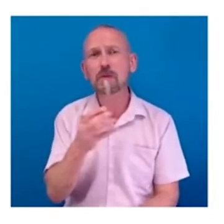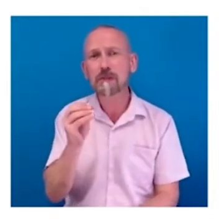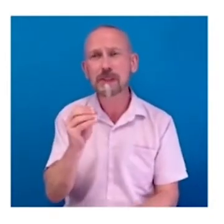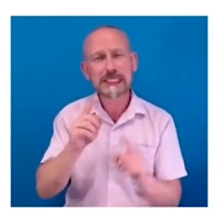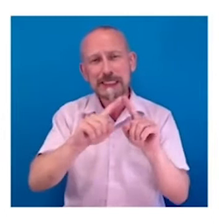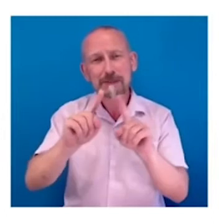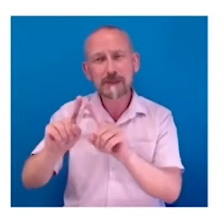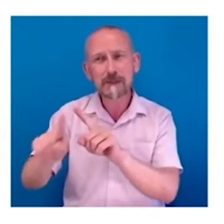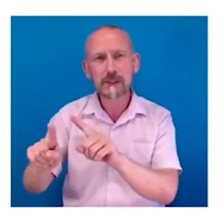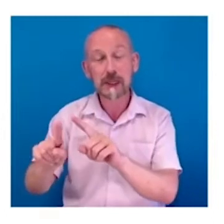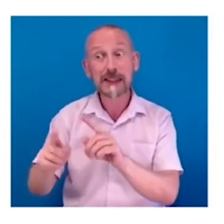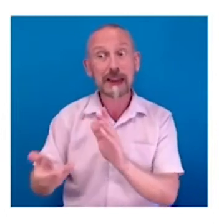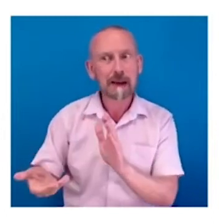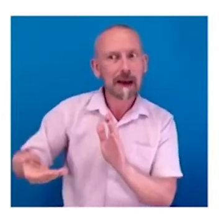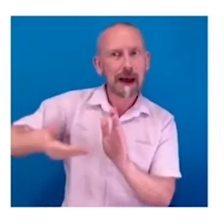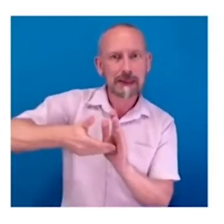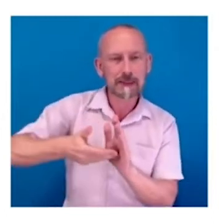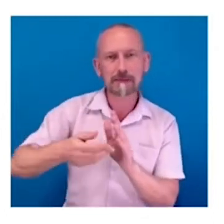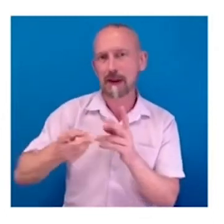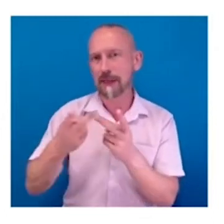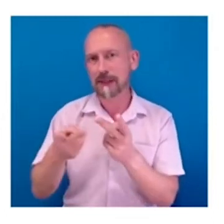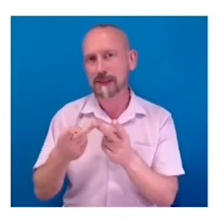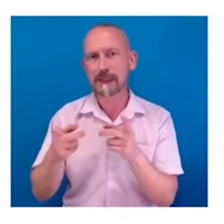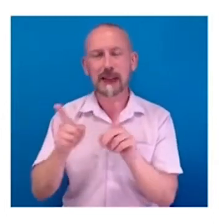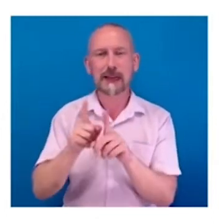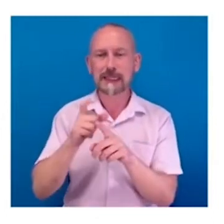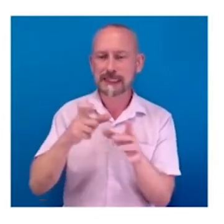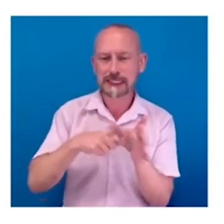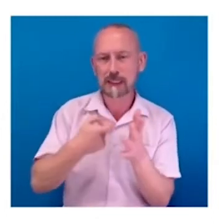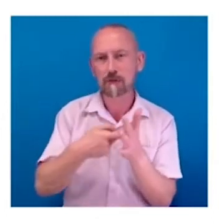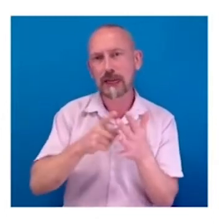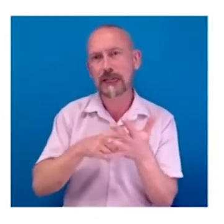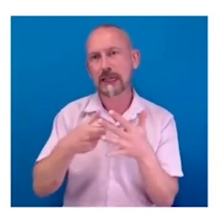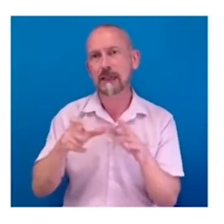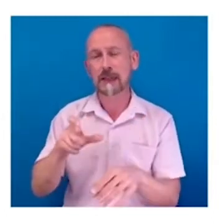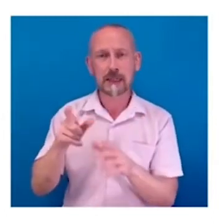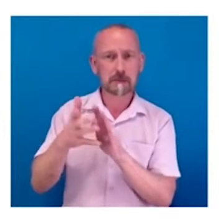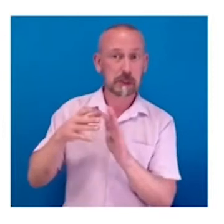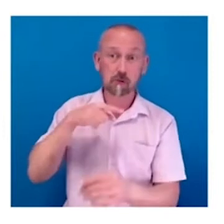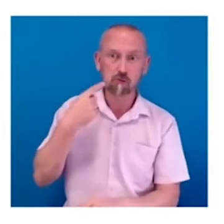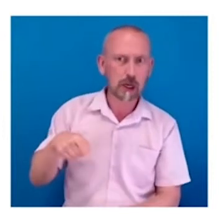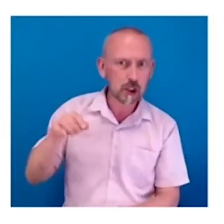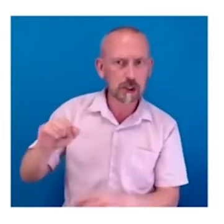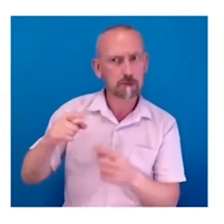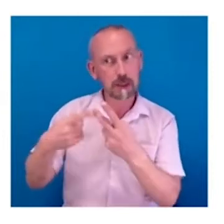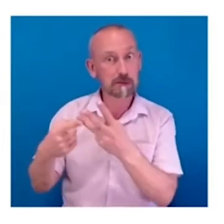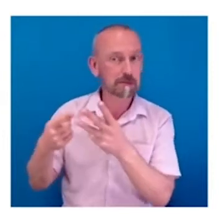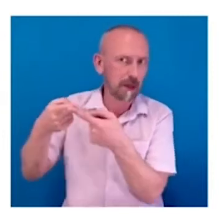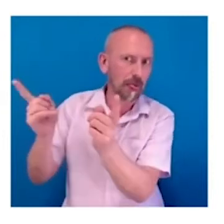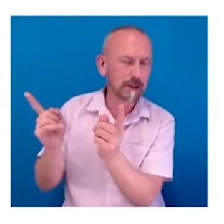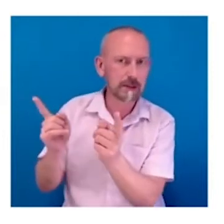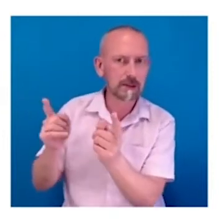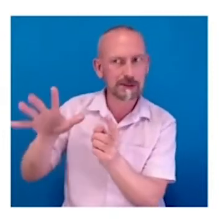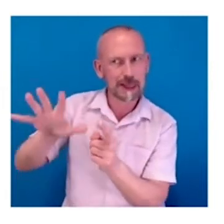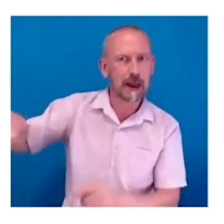Cyrillic, you know, for the languages spoken of the former Soviet Union. So, that's not only Russian, but many others. So, you're